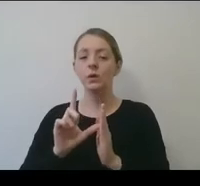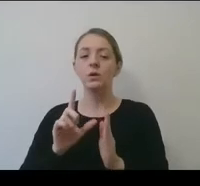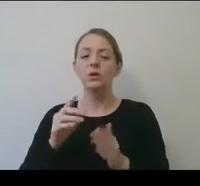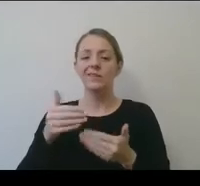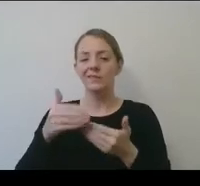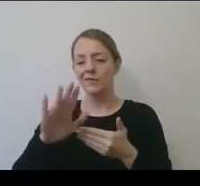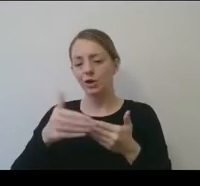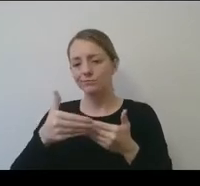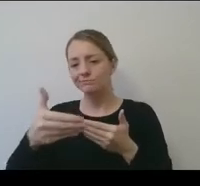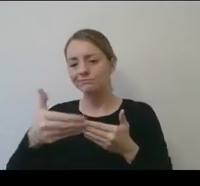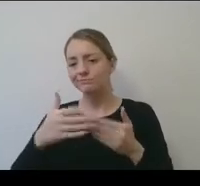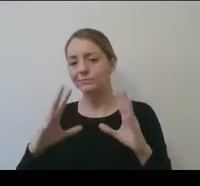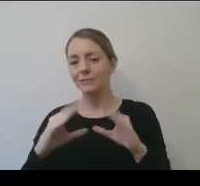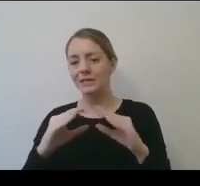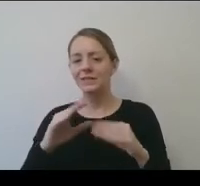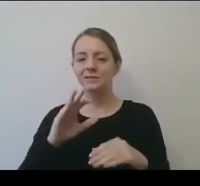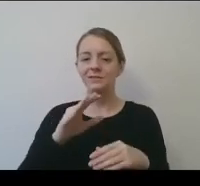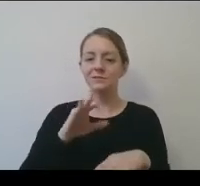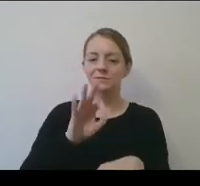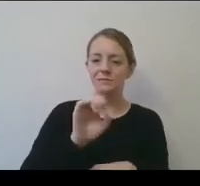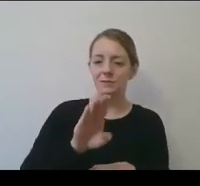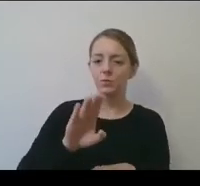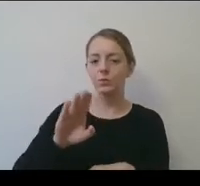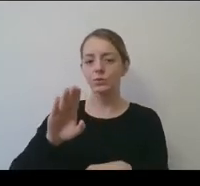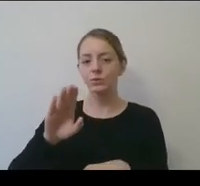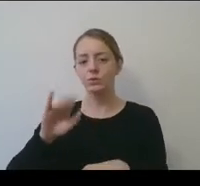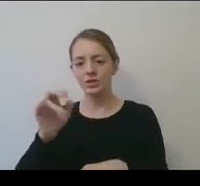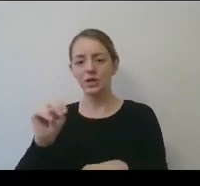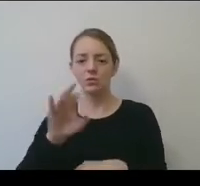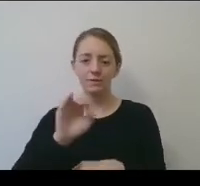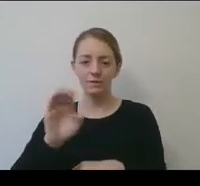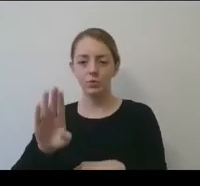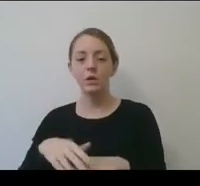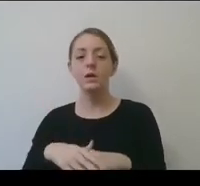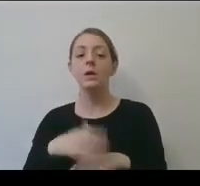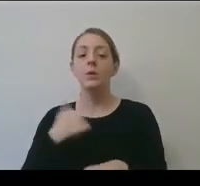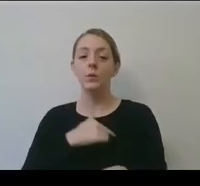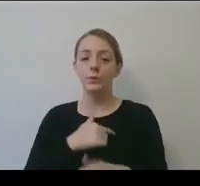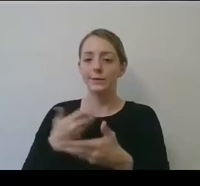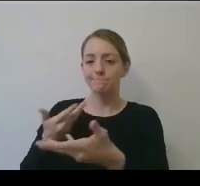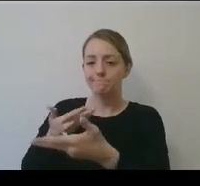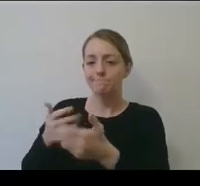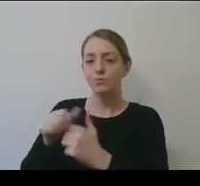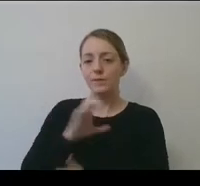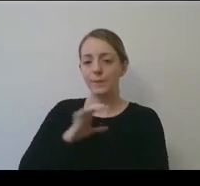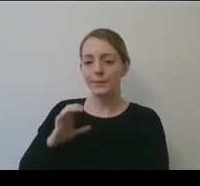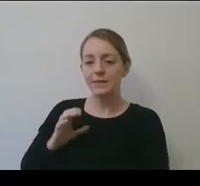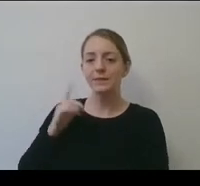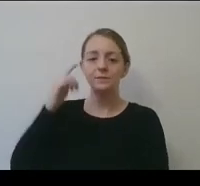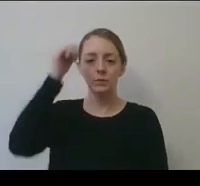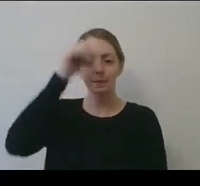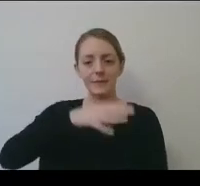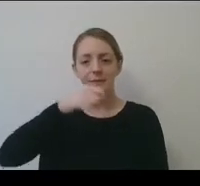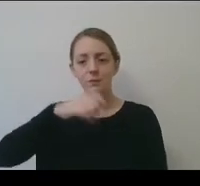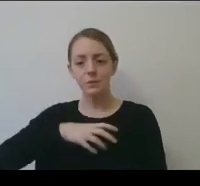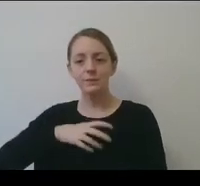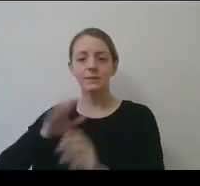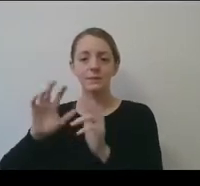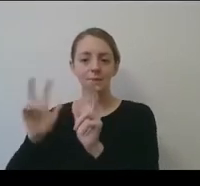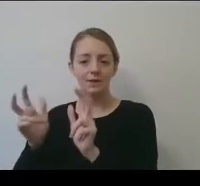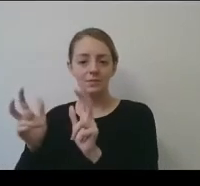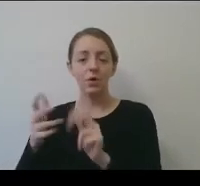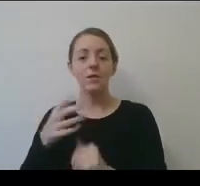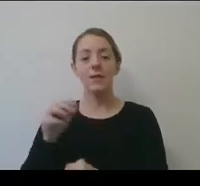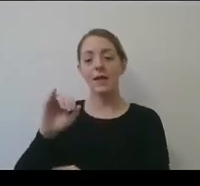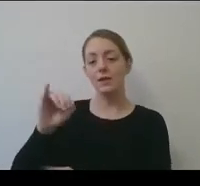And we're also engaging extensively with the men's and women's basketball committees, as we will with the committees that Joni leads moving forward. And to Joni's